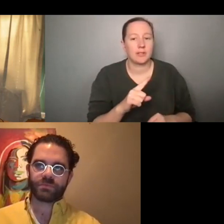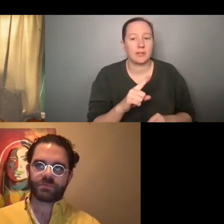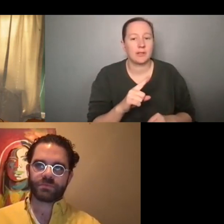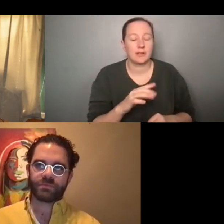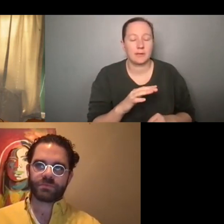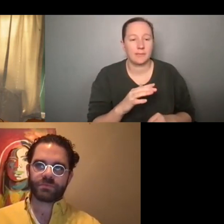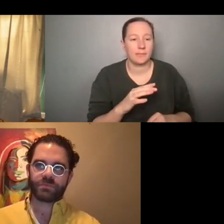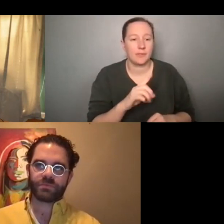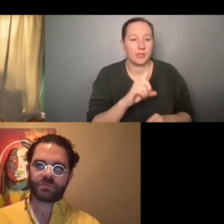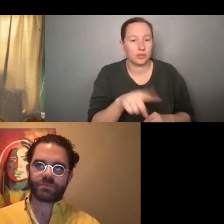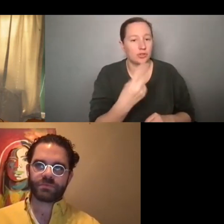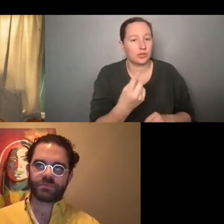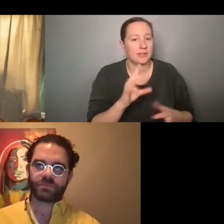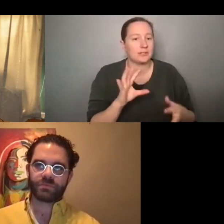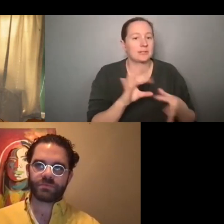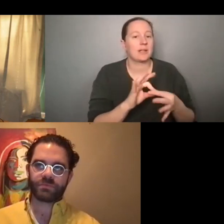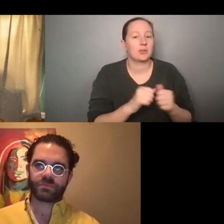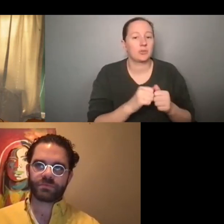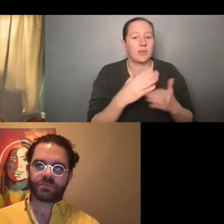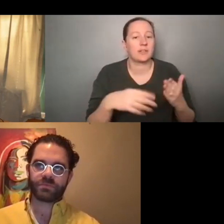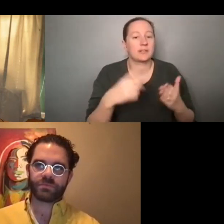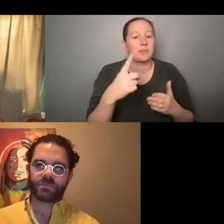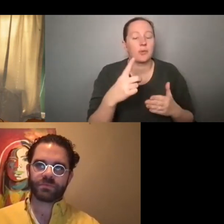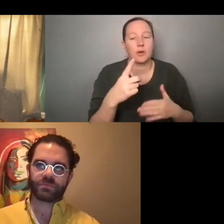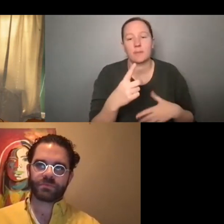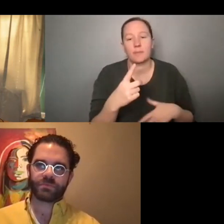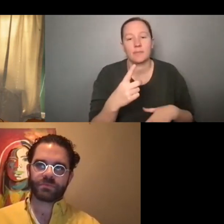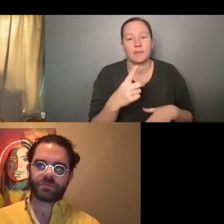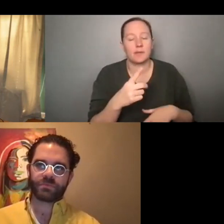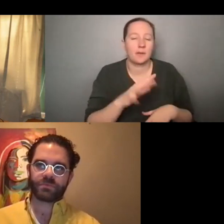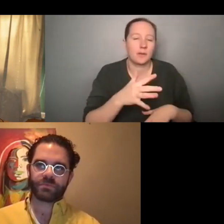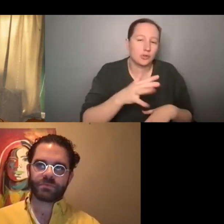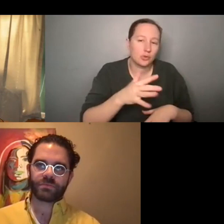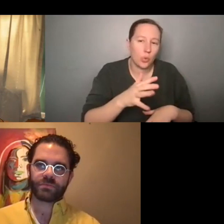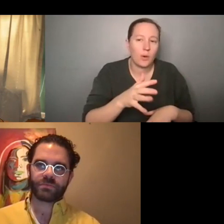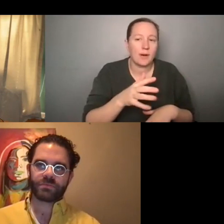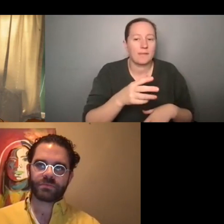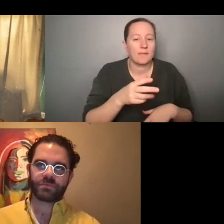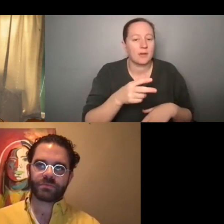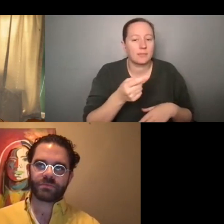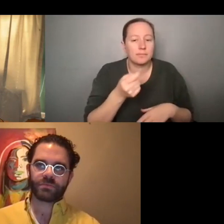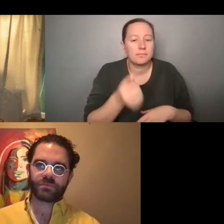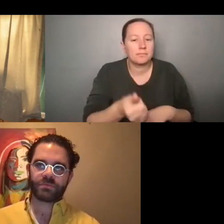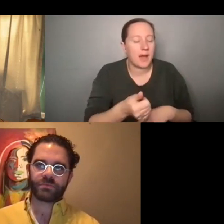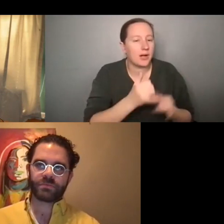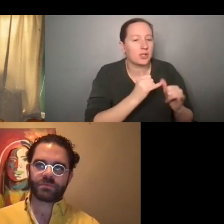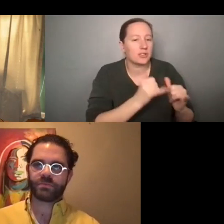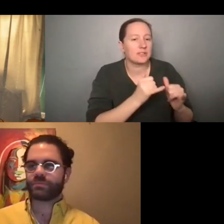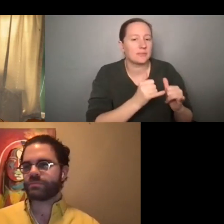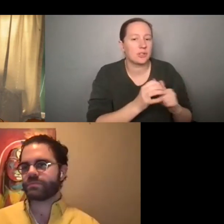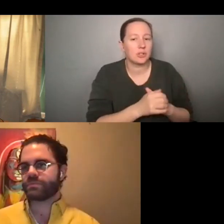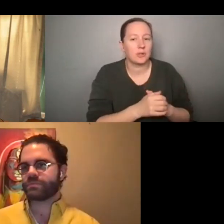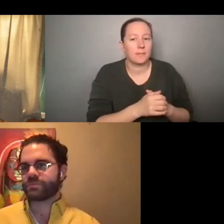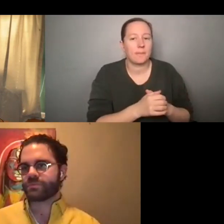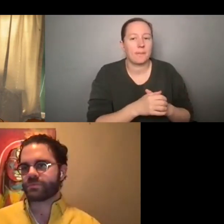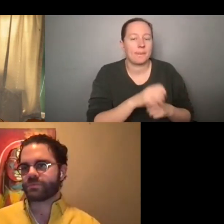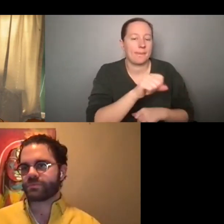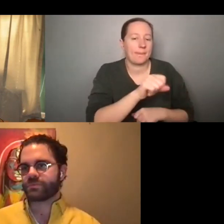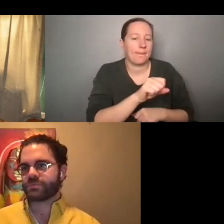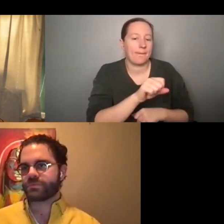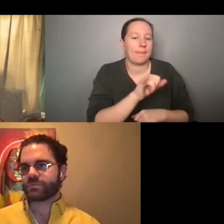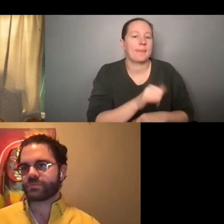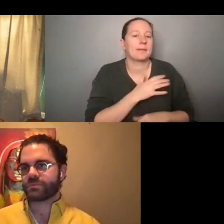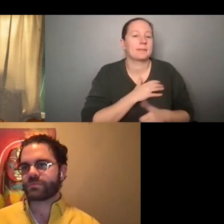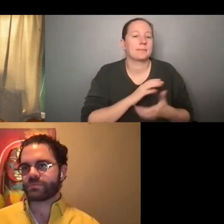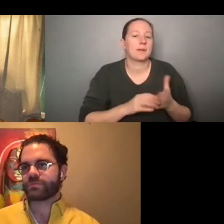connecting with someone that I had something a little bit in common with. Um, and yeah, so that's like my